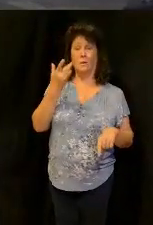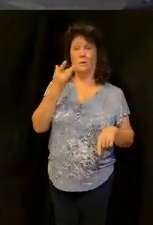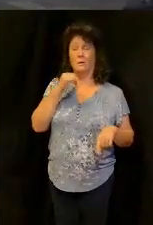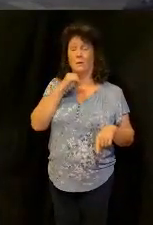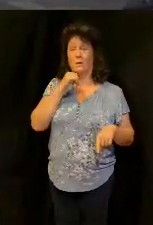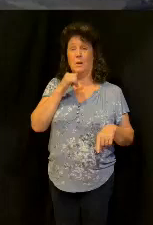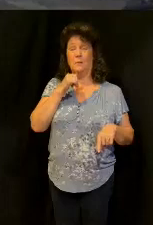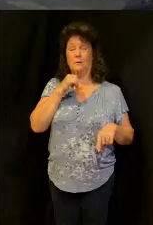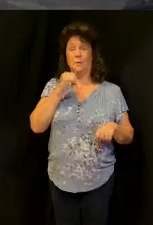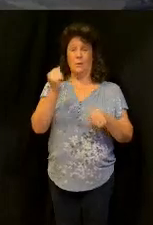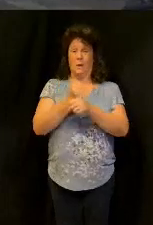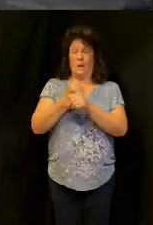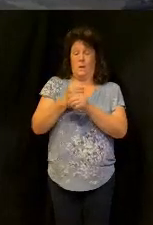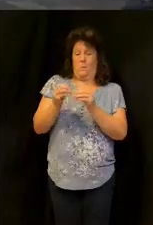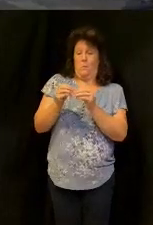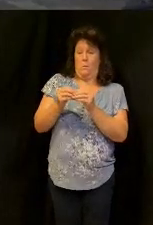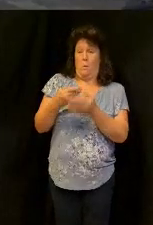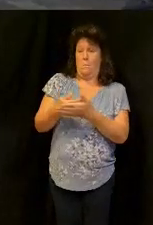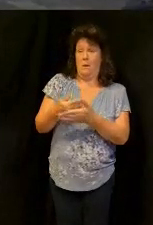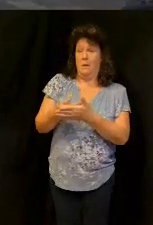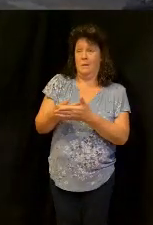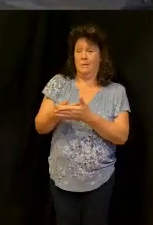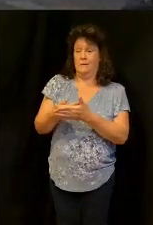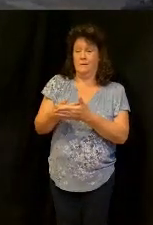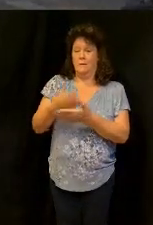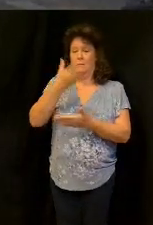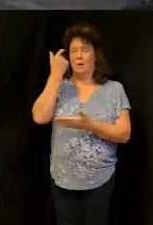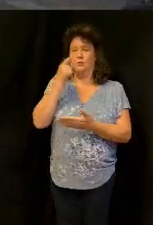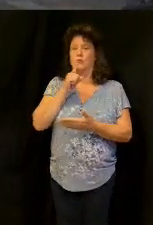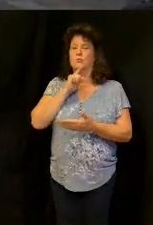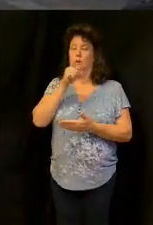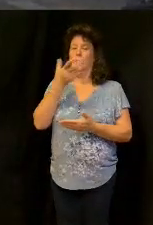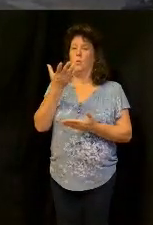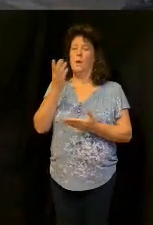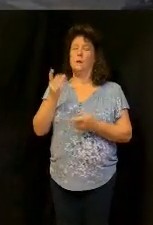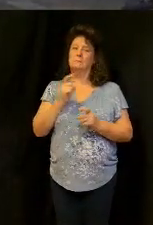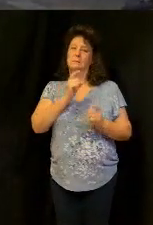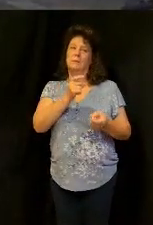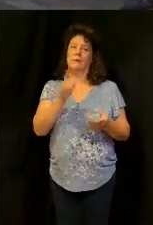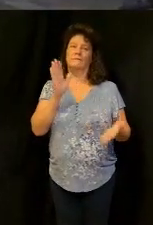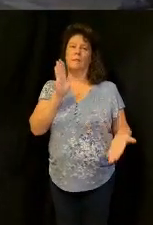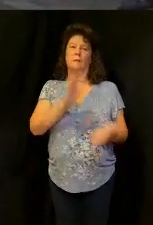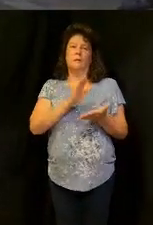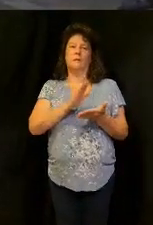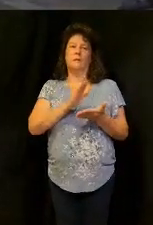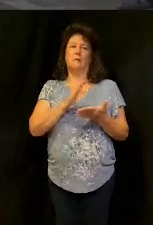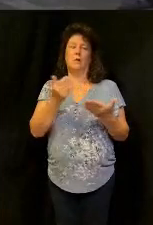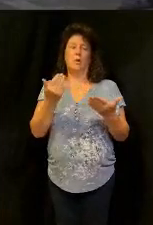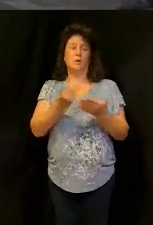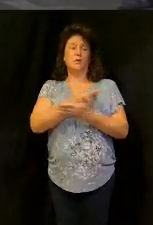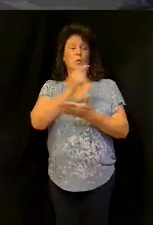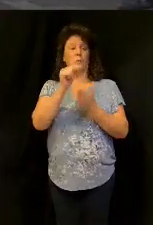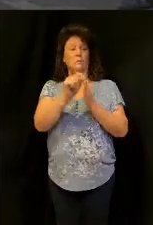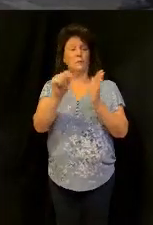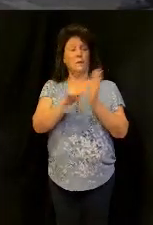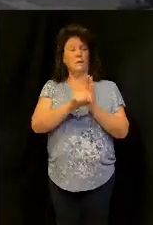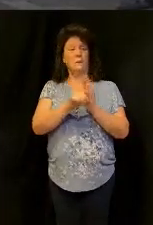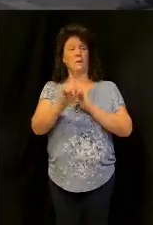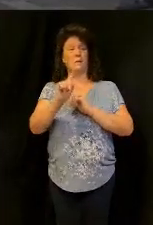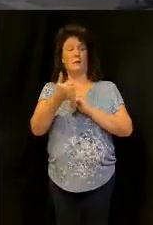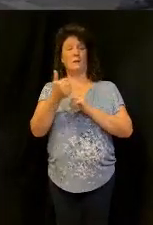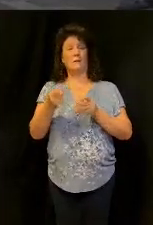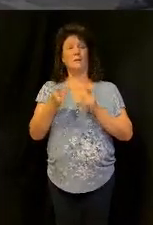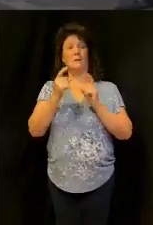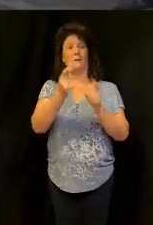want to give more money it's because you want to give less just be honest because New Testament tithing and giving listen it's I guarantee